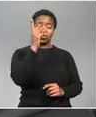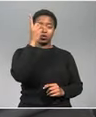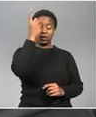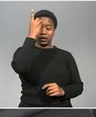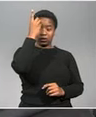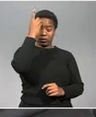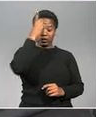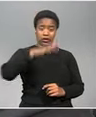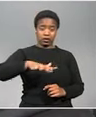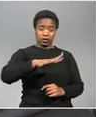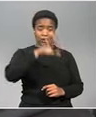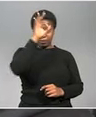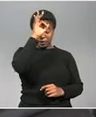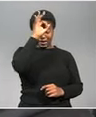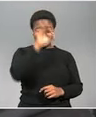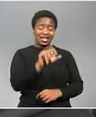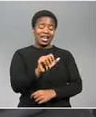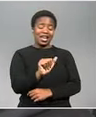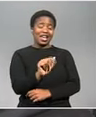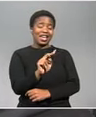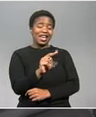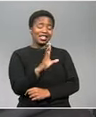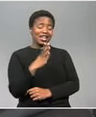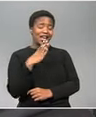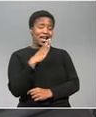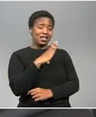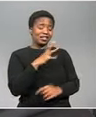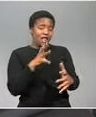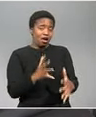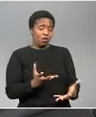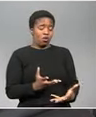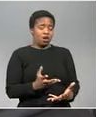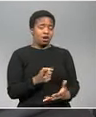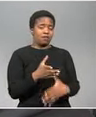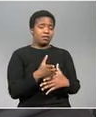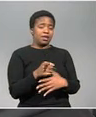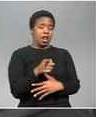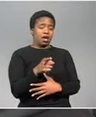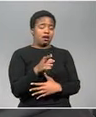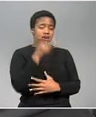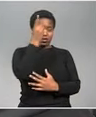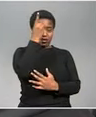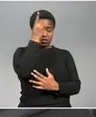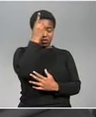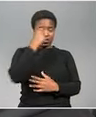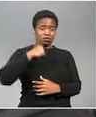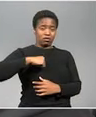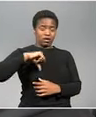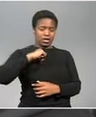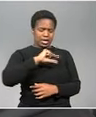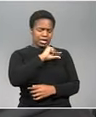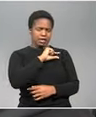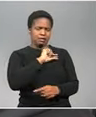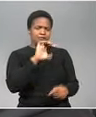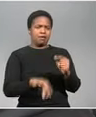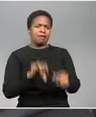including the some of the ANC counselors and in the metro who have been found guilty by the